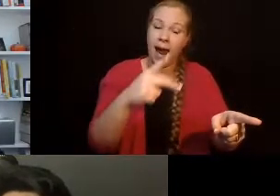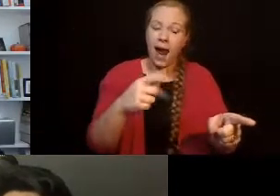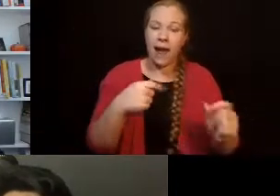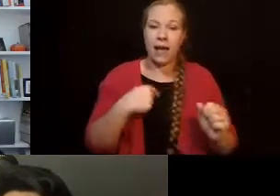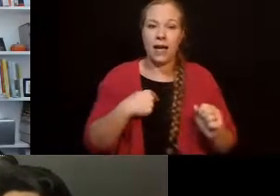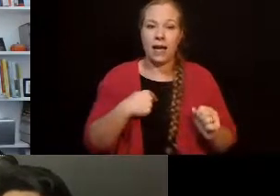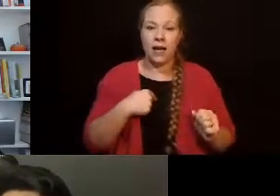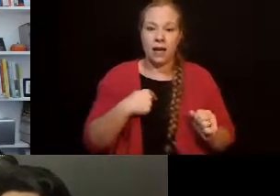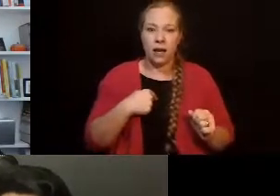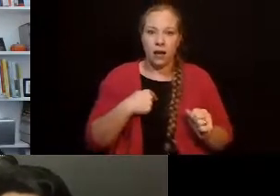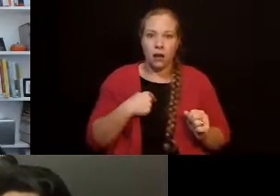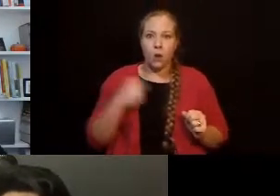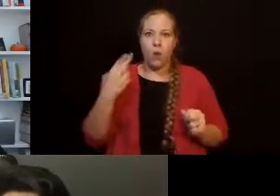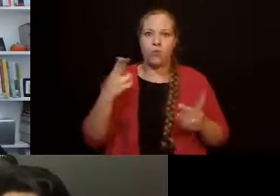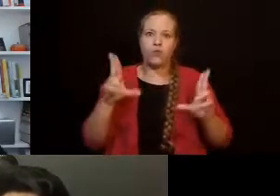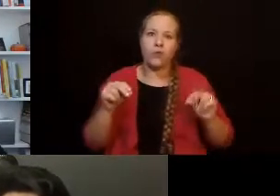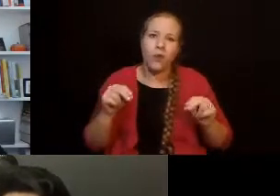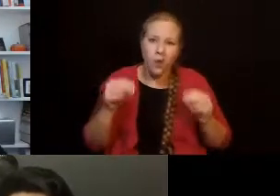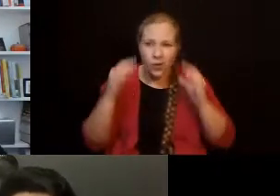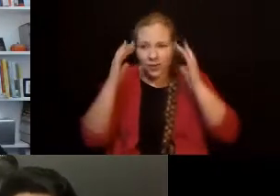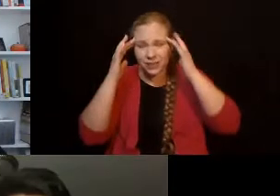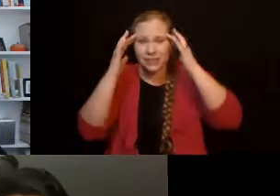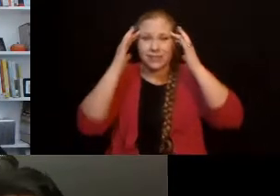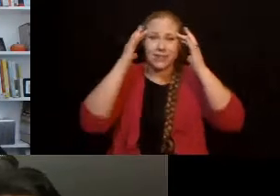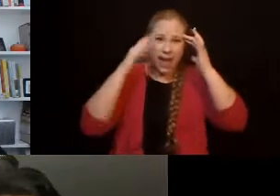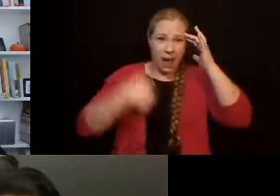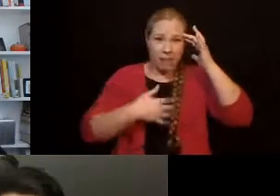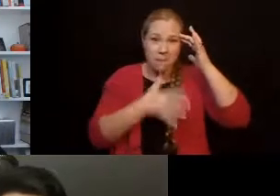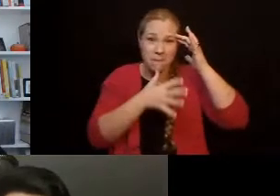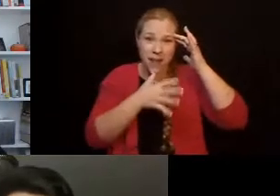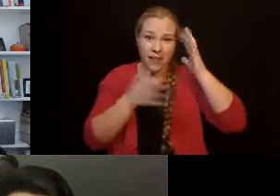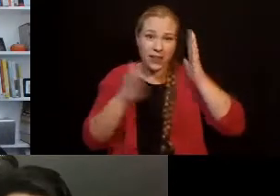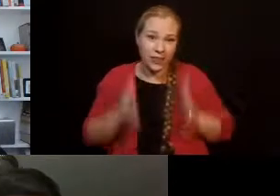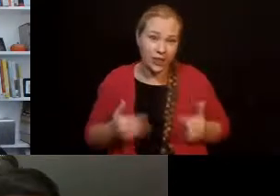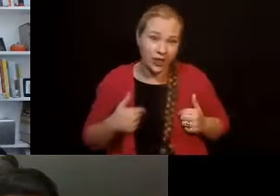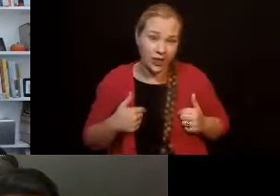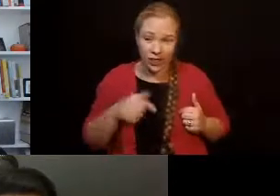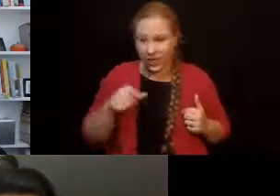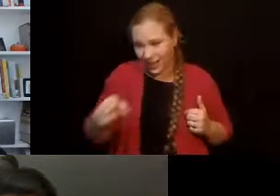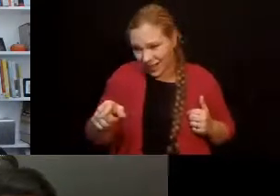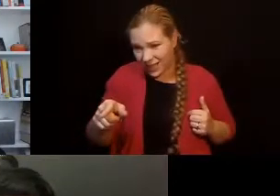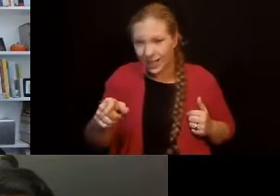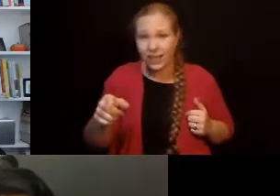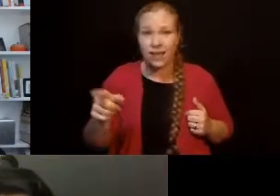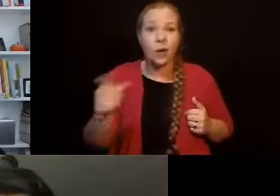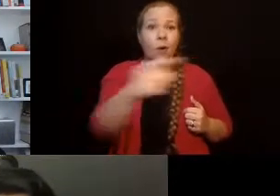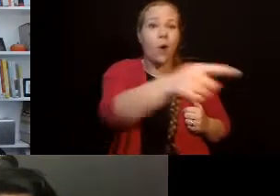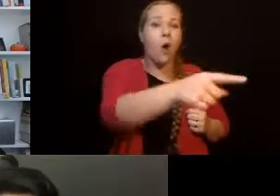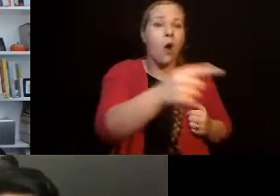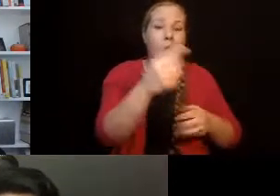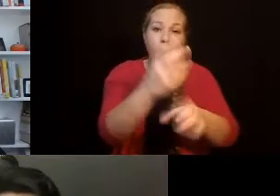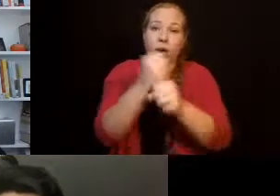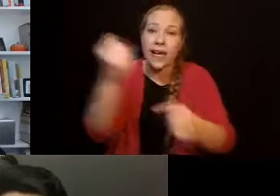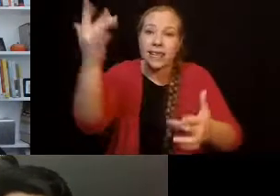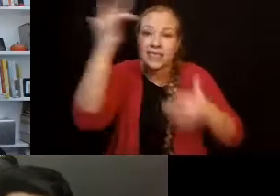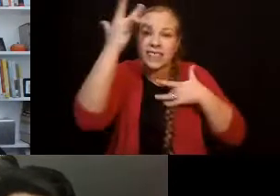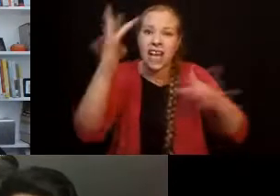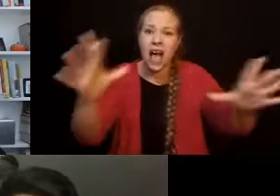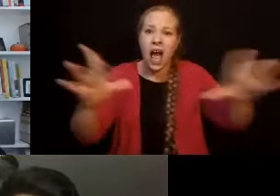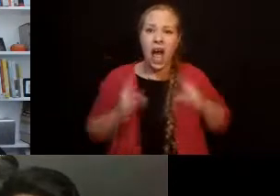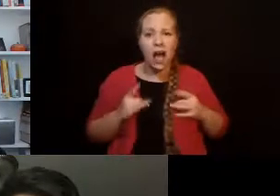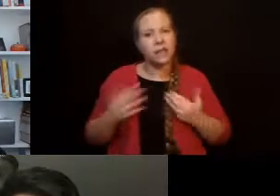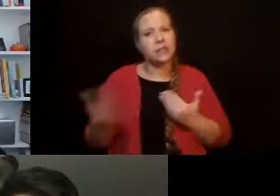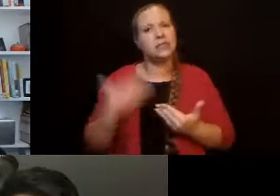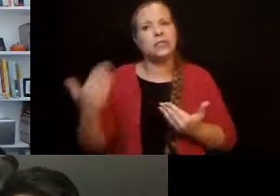he's at, he's medically fragile. So he's at high, high risk for this COVID. It would not, he,